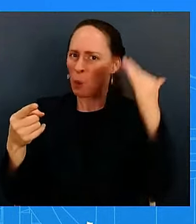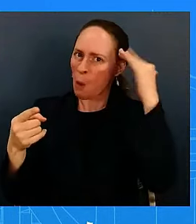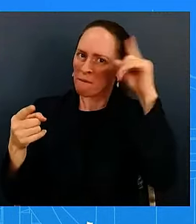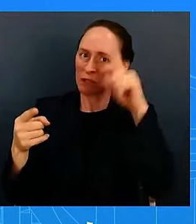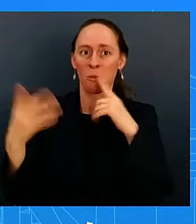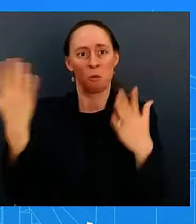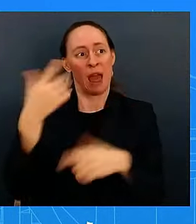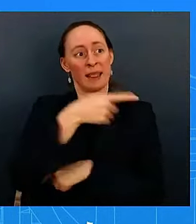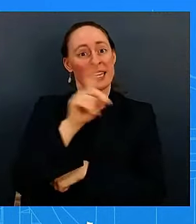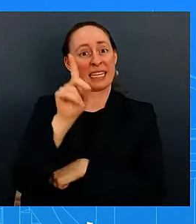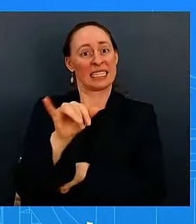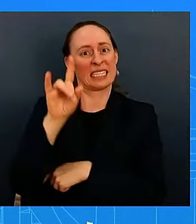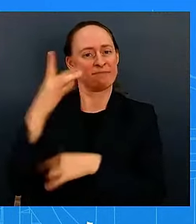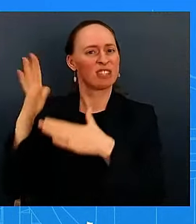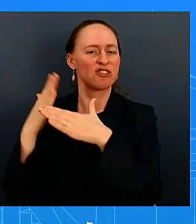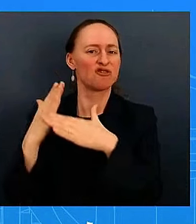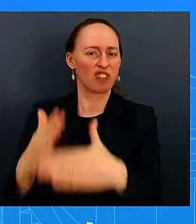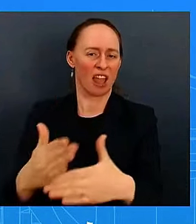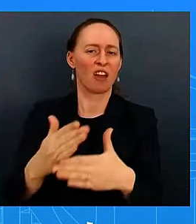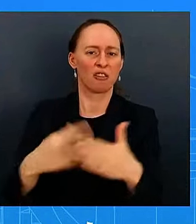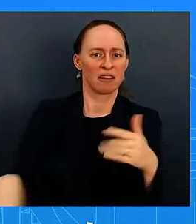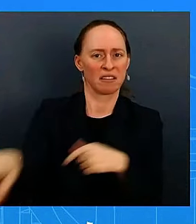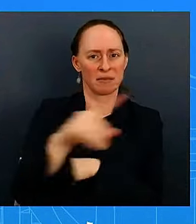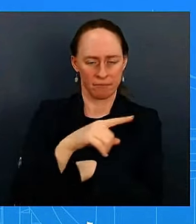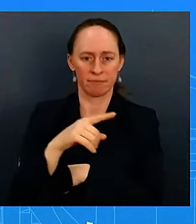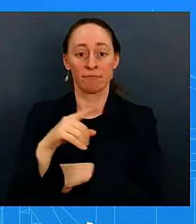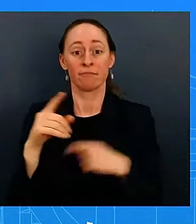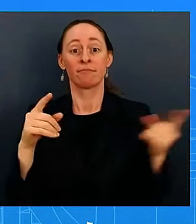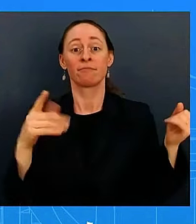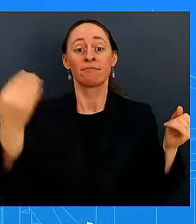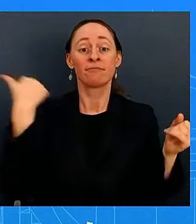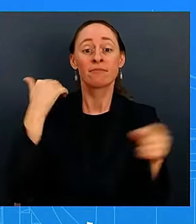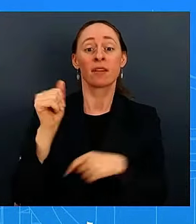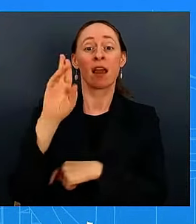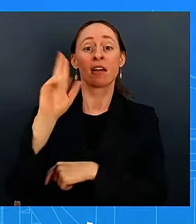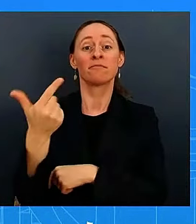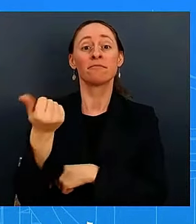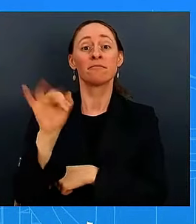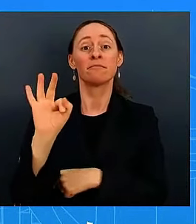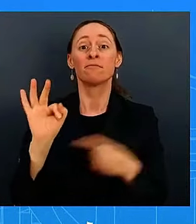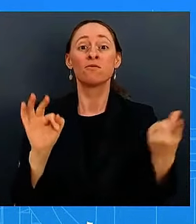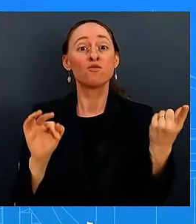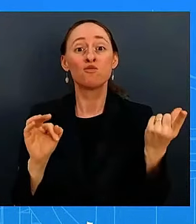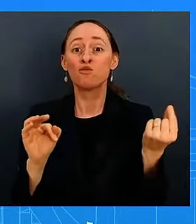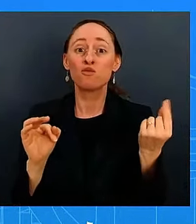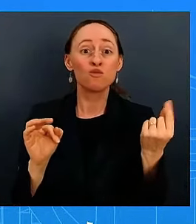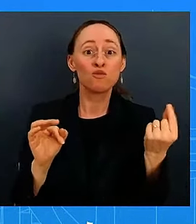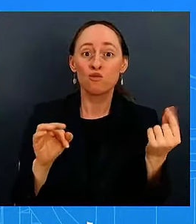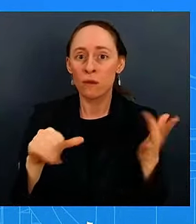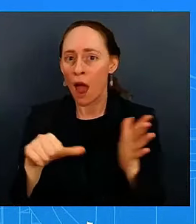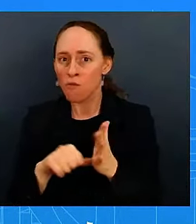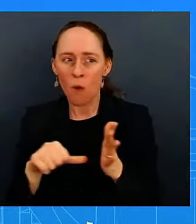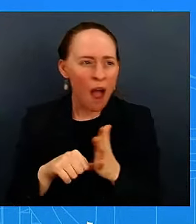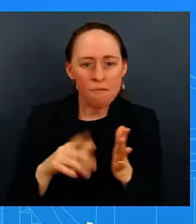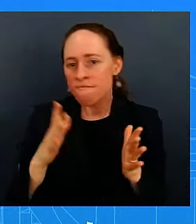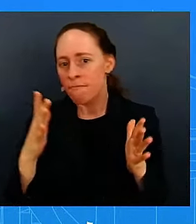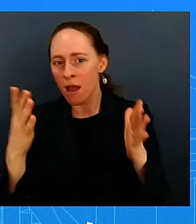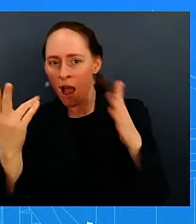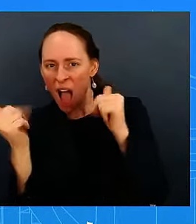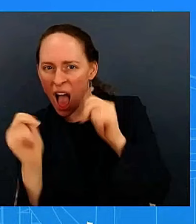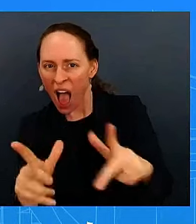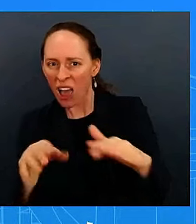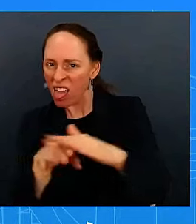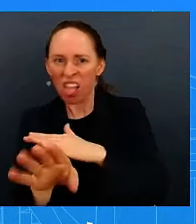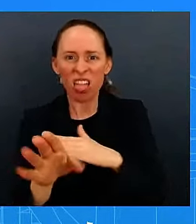hack of the trump campaign on august 19th in early september the department of justice brought criminal charges against those involved in covert influence